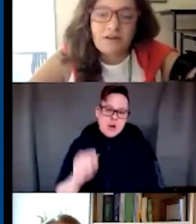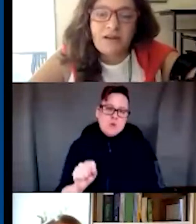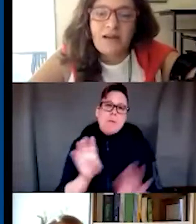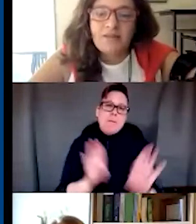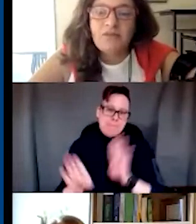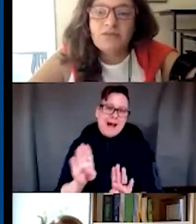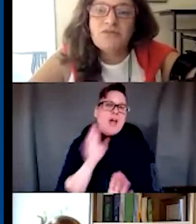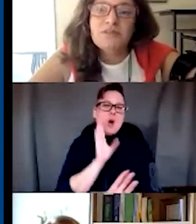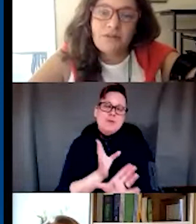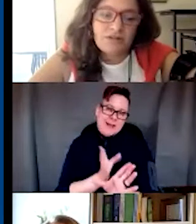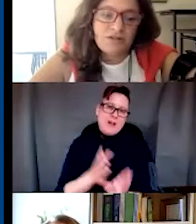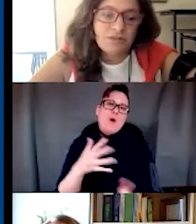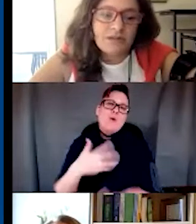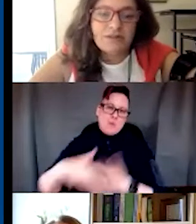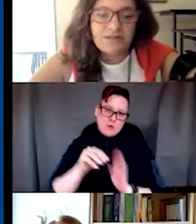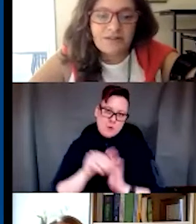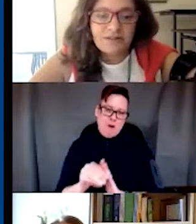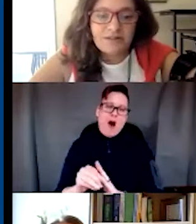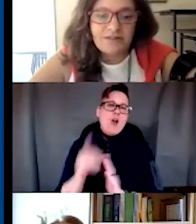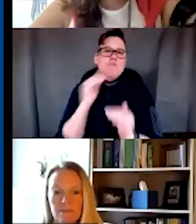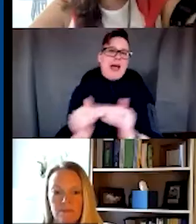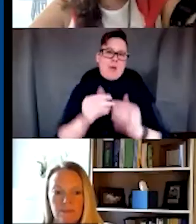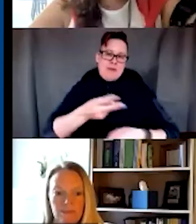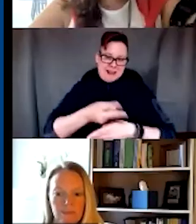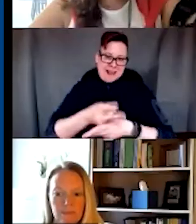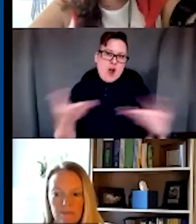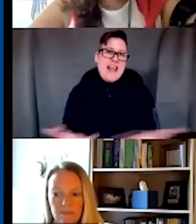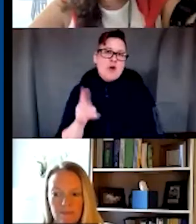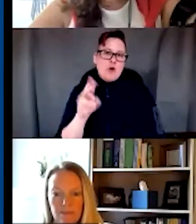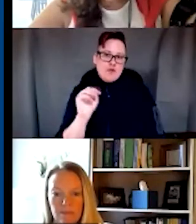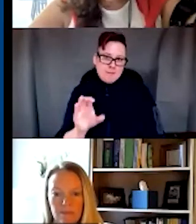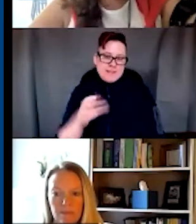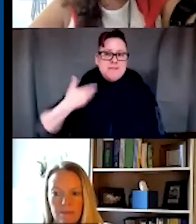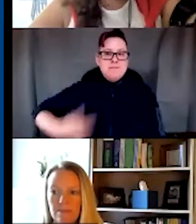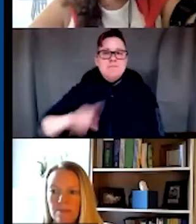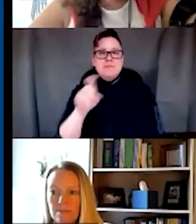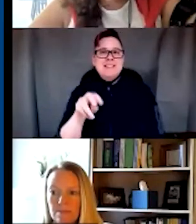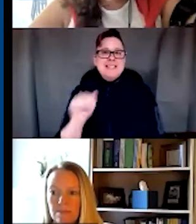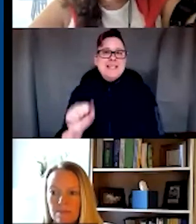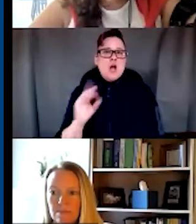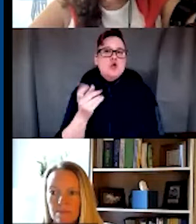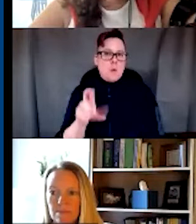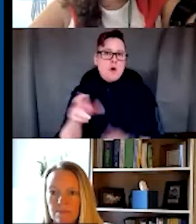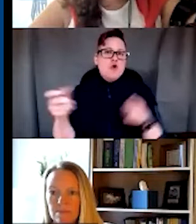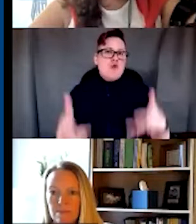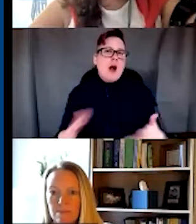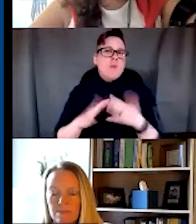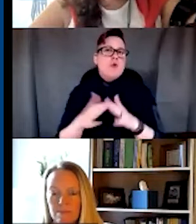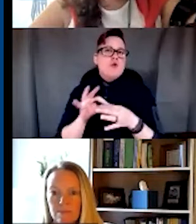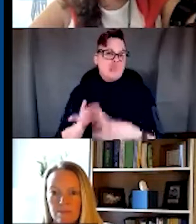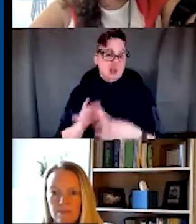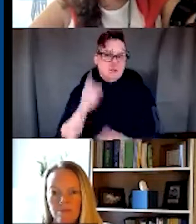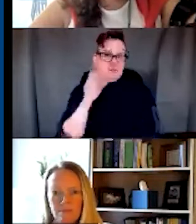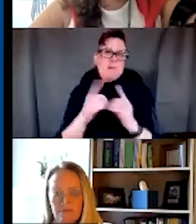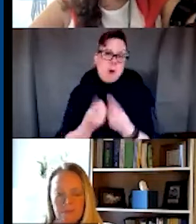Care at the University of Rochester Medical Center. My name is Zena Schuber, Director of Community Relations for the Department of